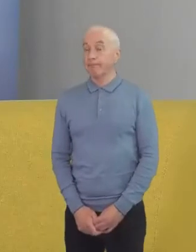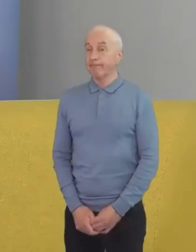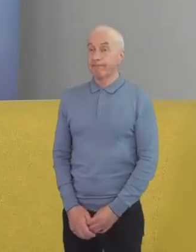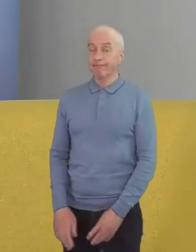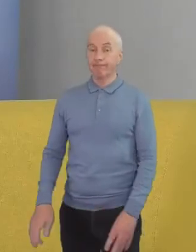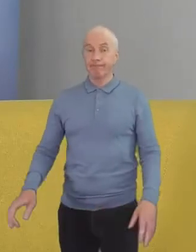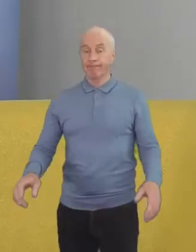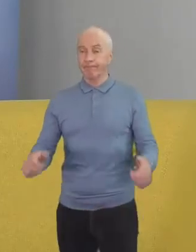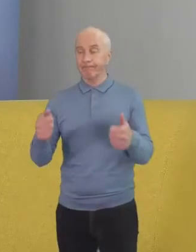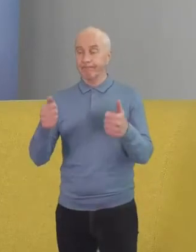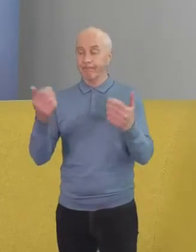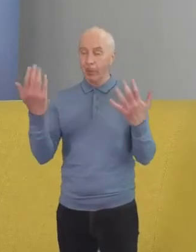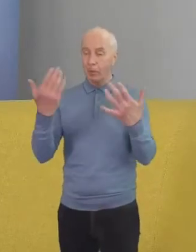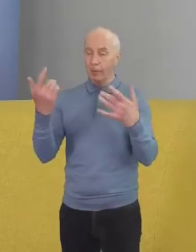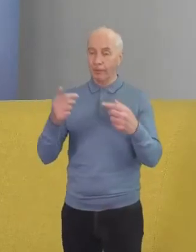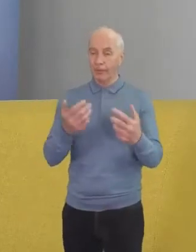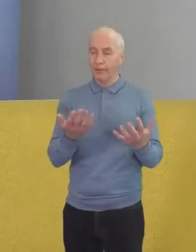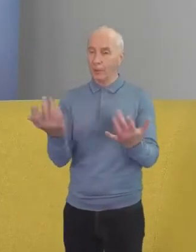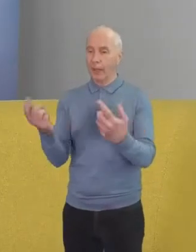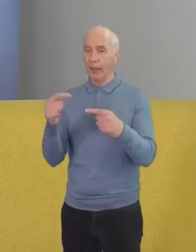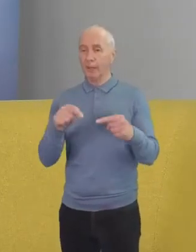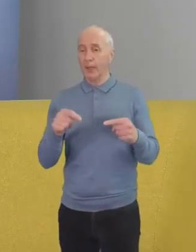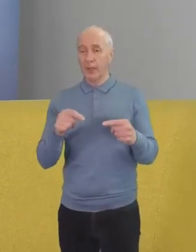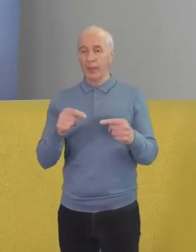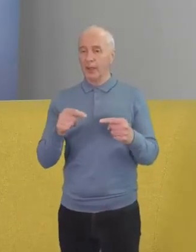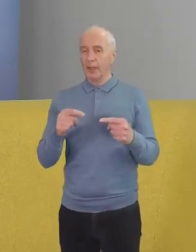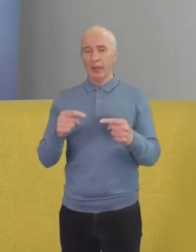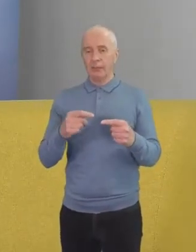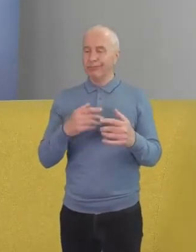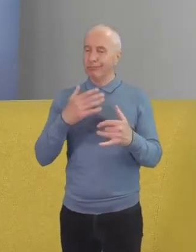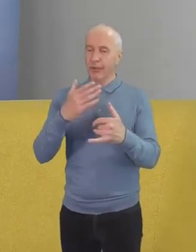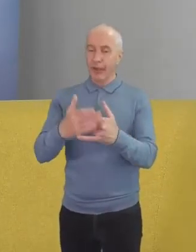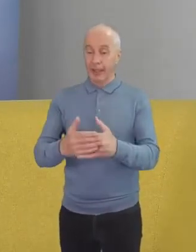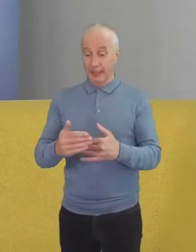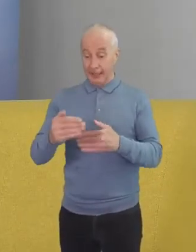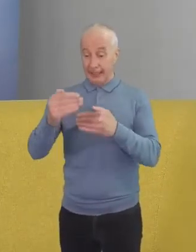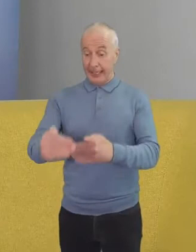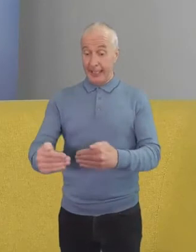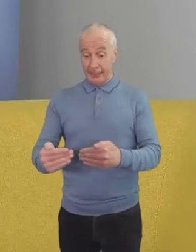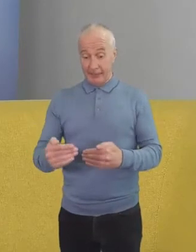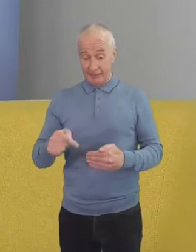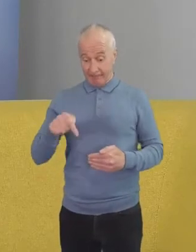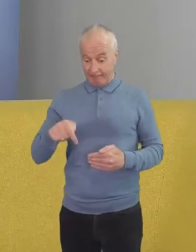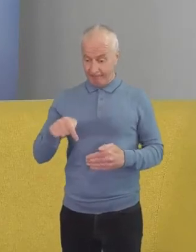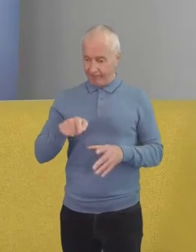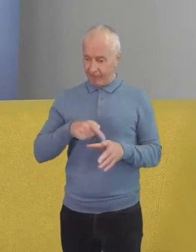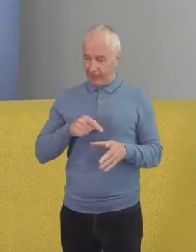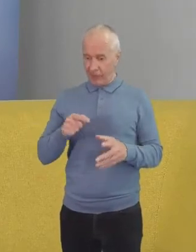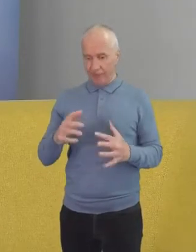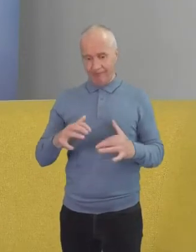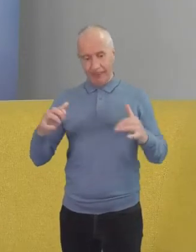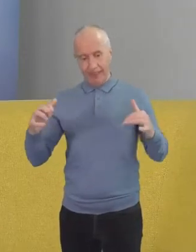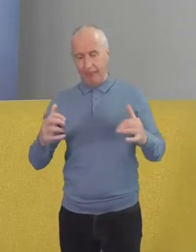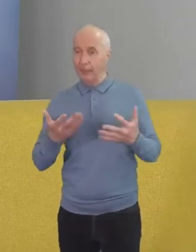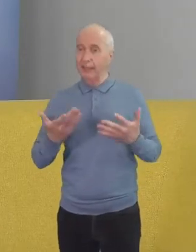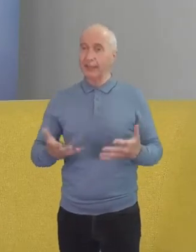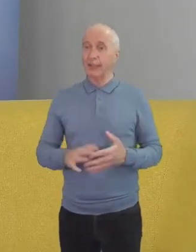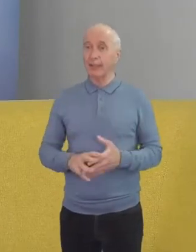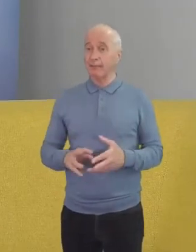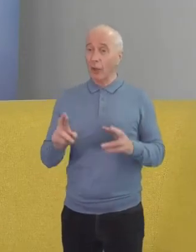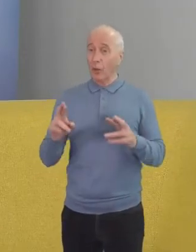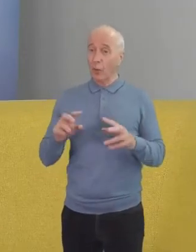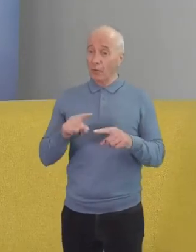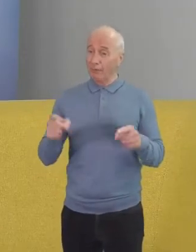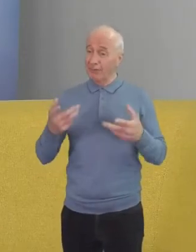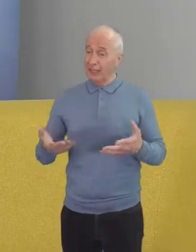good evening everyone and welcome to the last of our sessions at this year's assembly today i hope you've had a great day